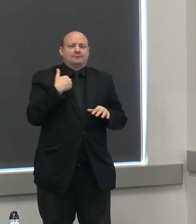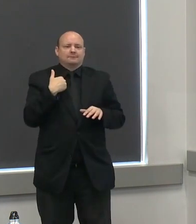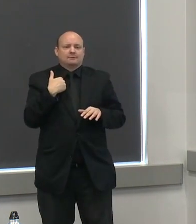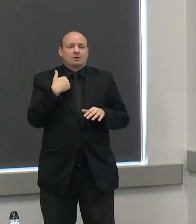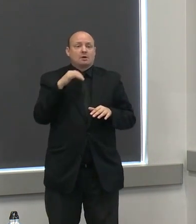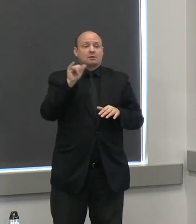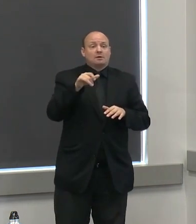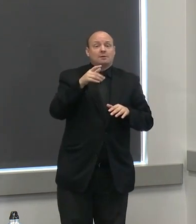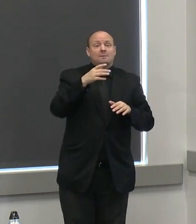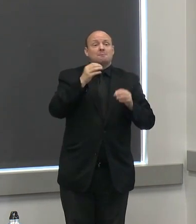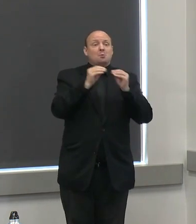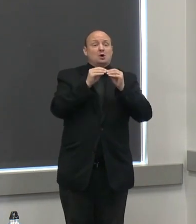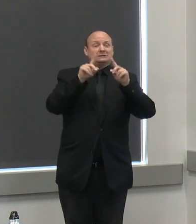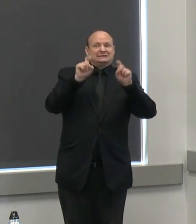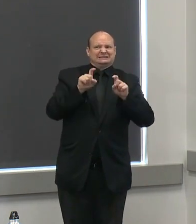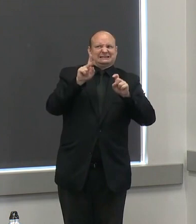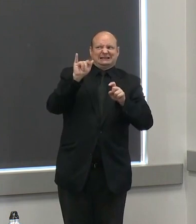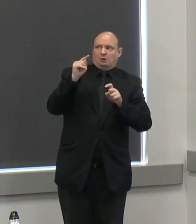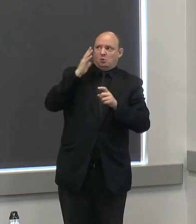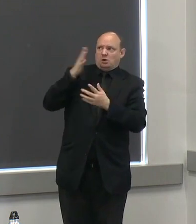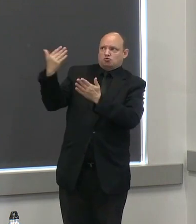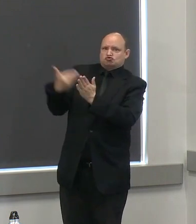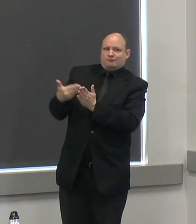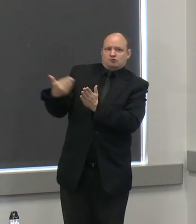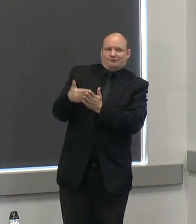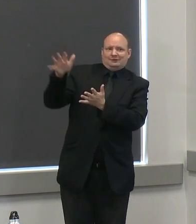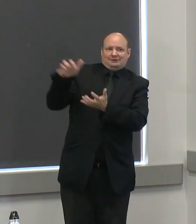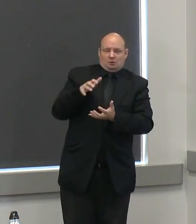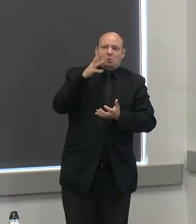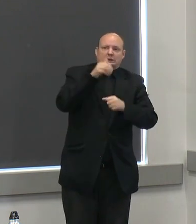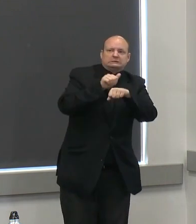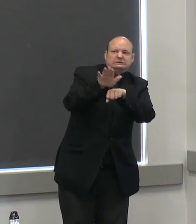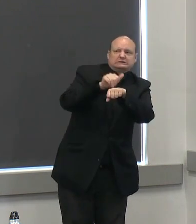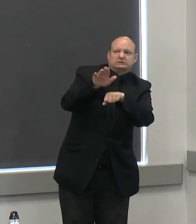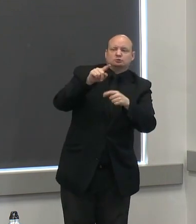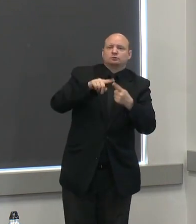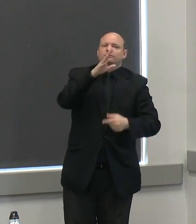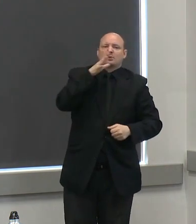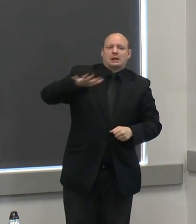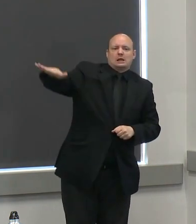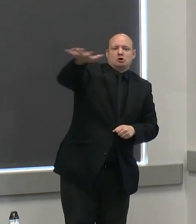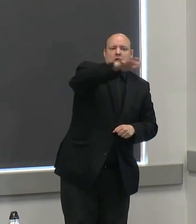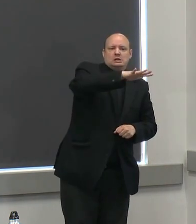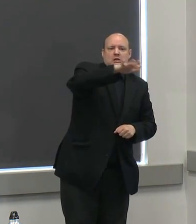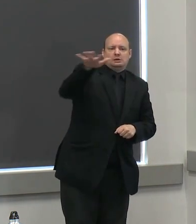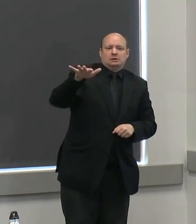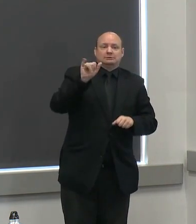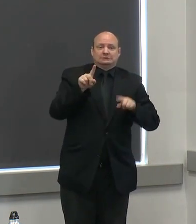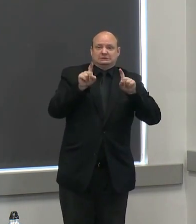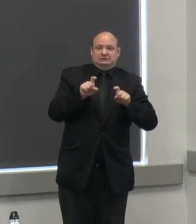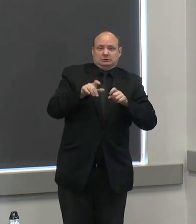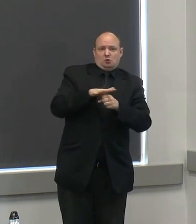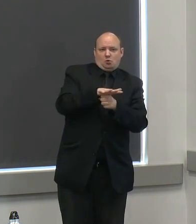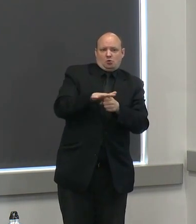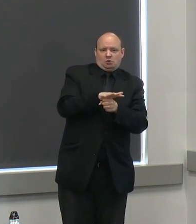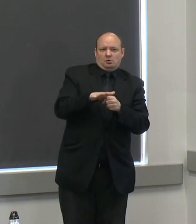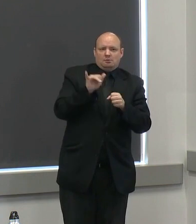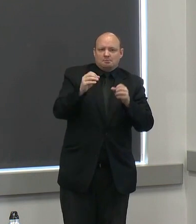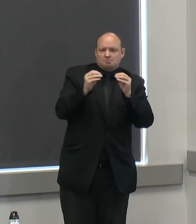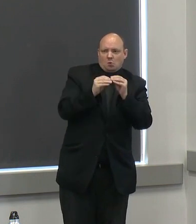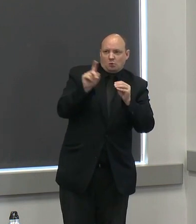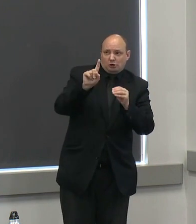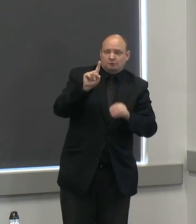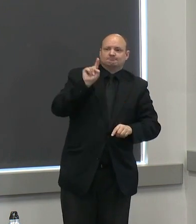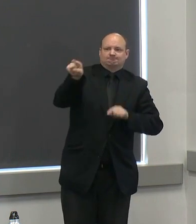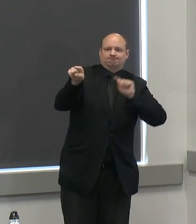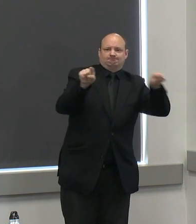in that means that we can increase the capacity at the point of care in some of these settings that haven't had it now we'll